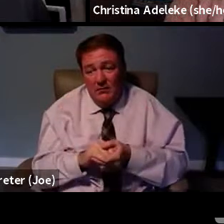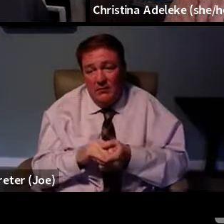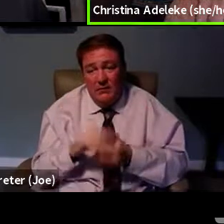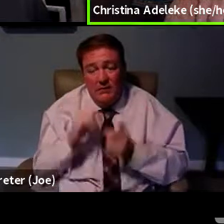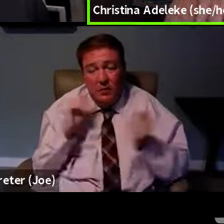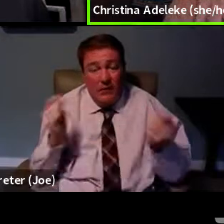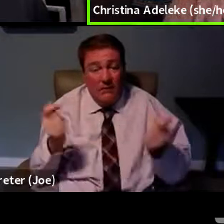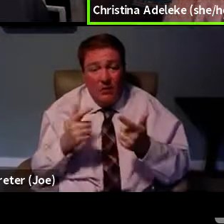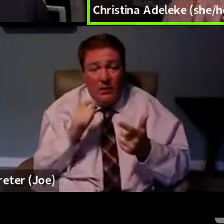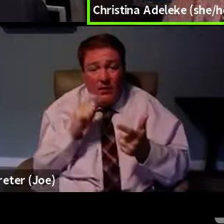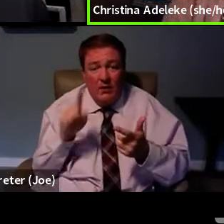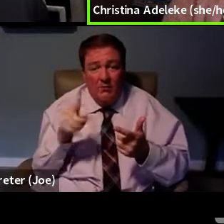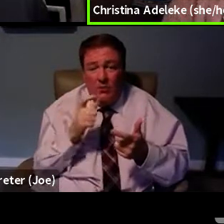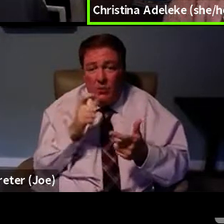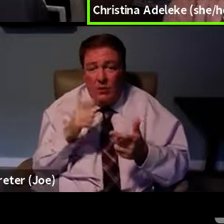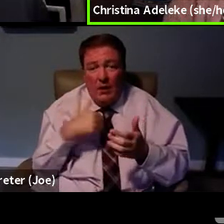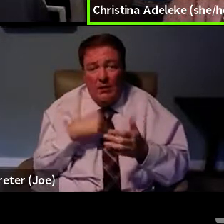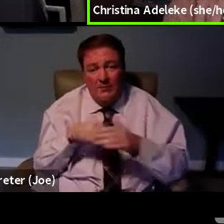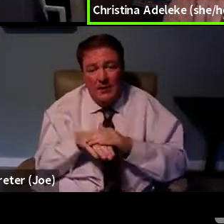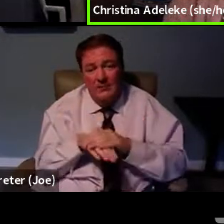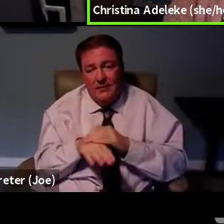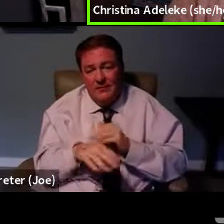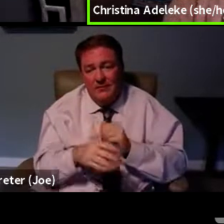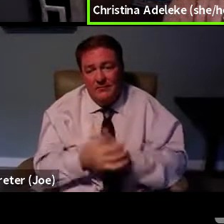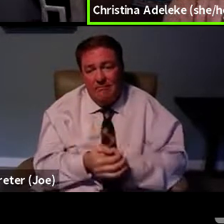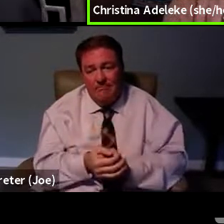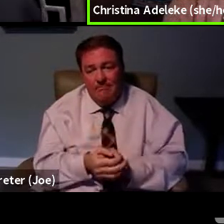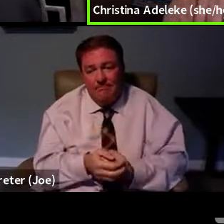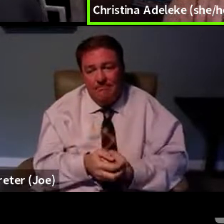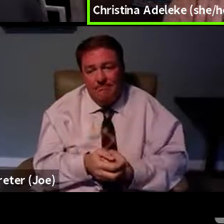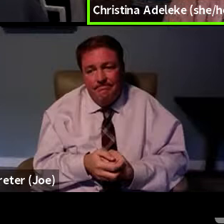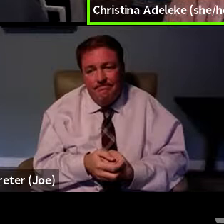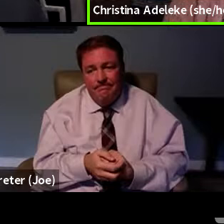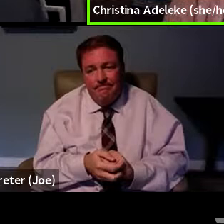just for those that have access to health care.